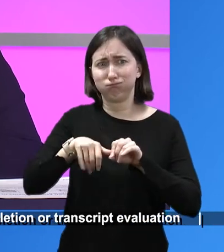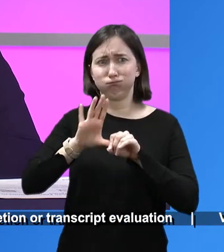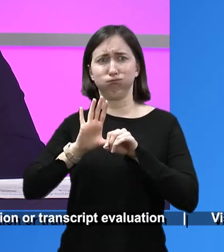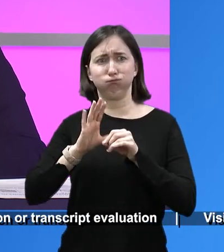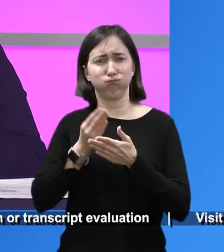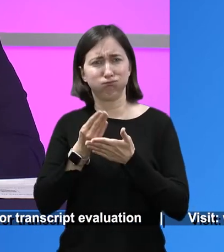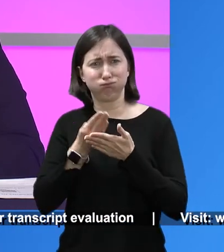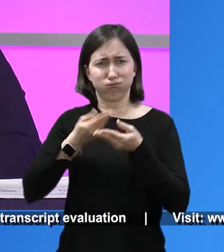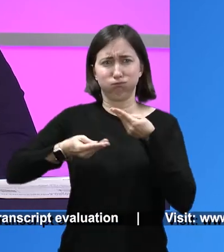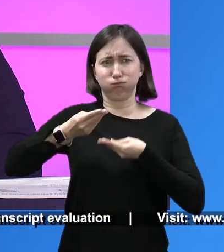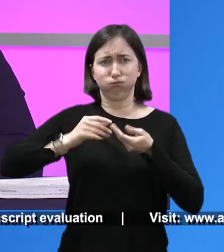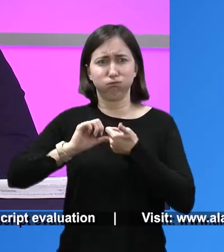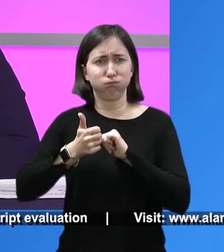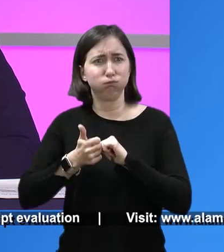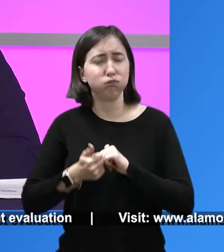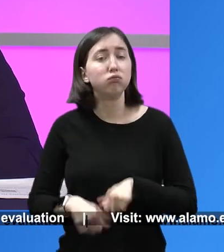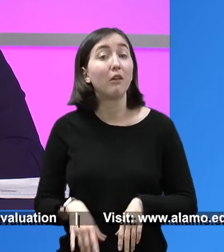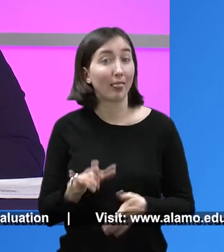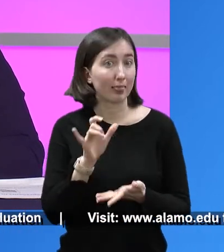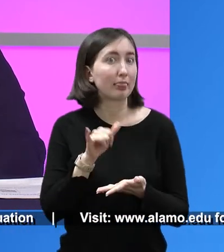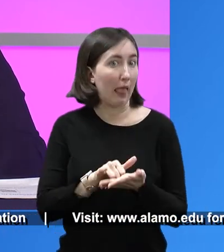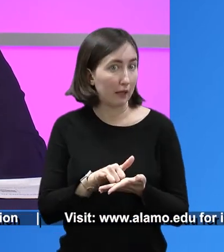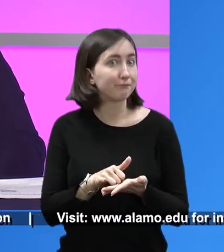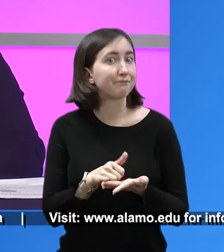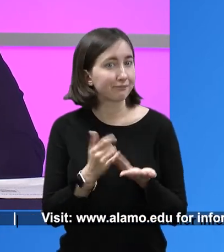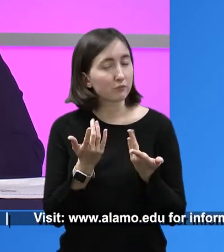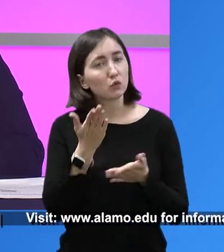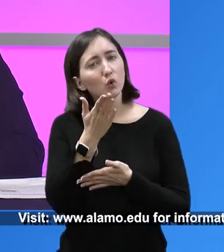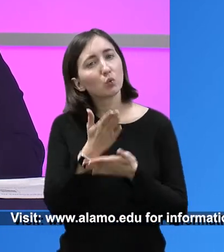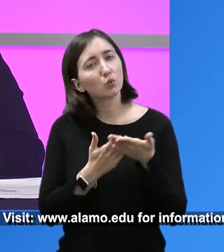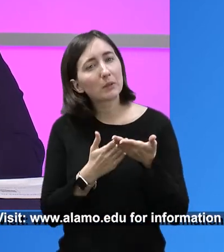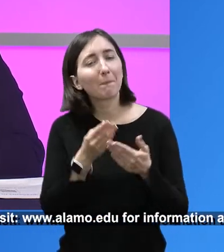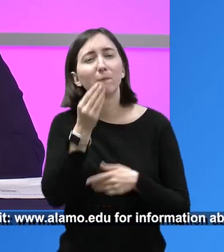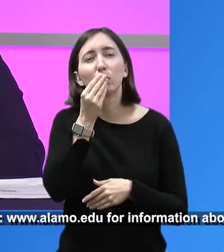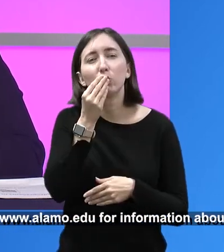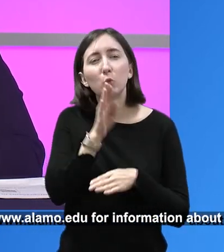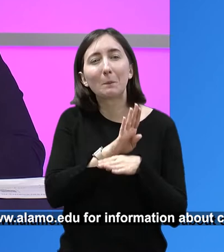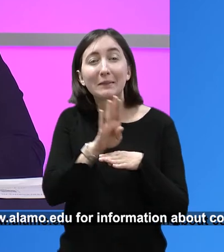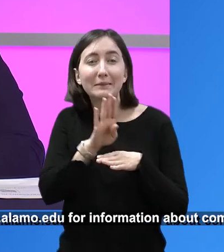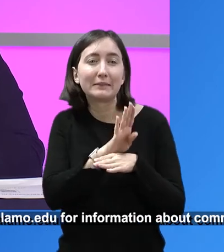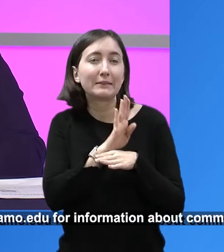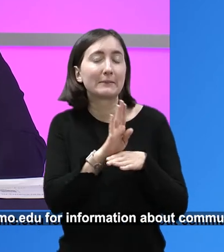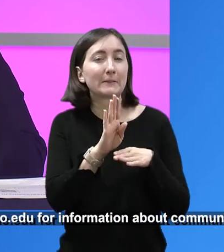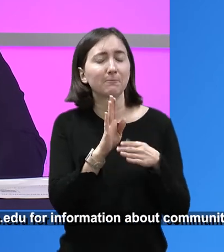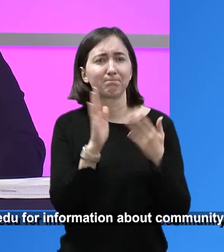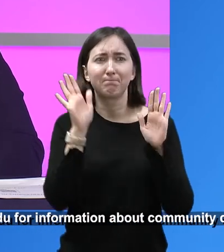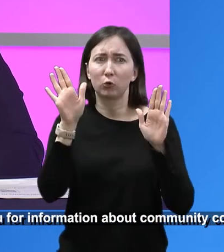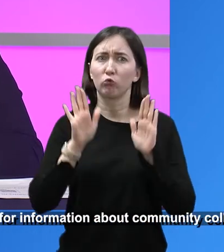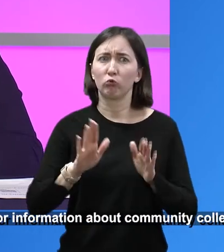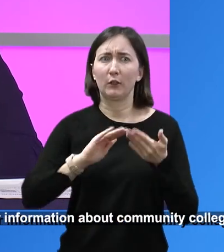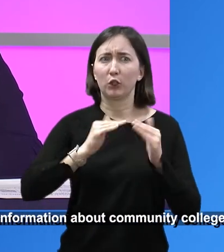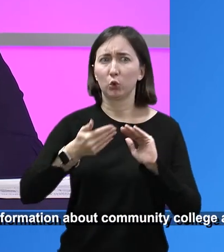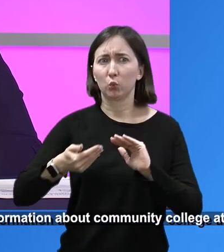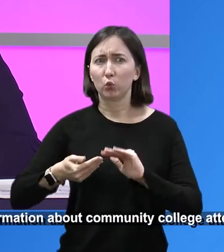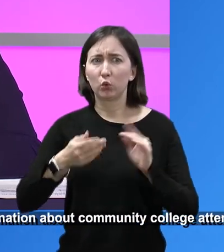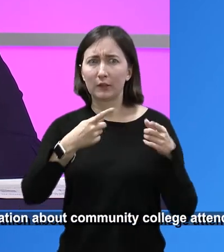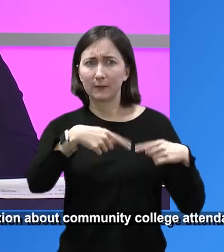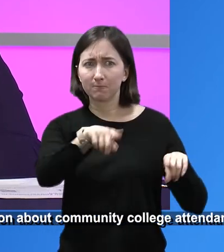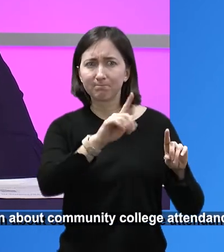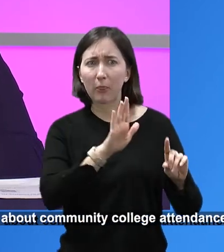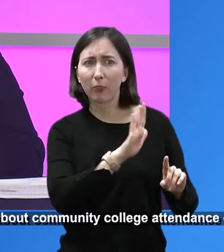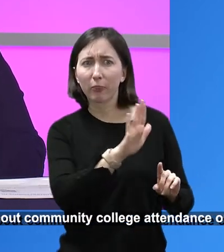been there, and they talk about their experience. And there's a really great community with this food business